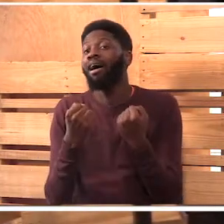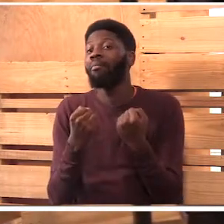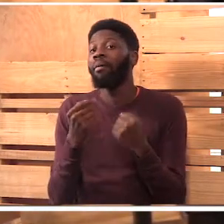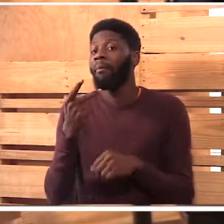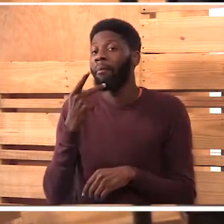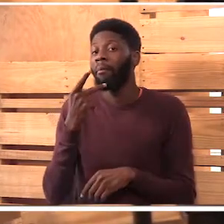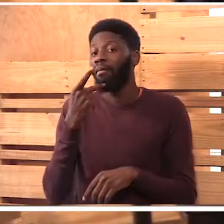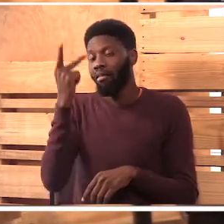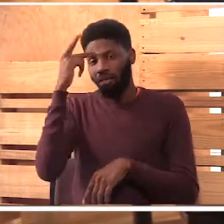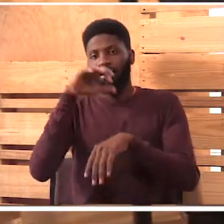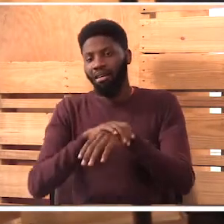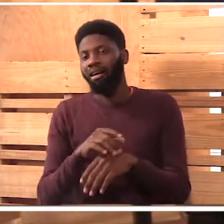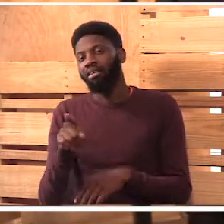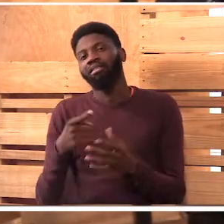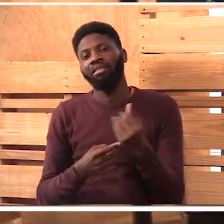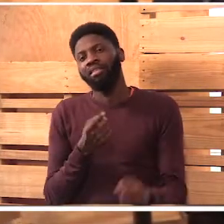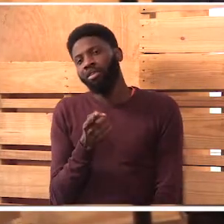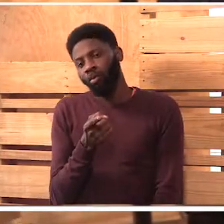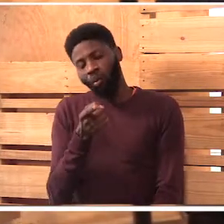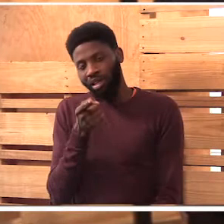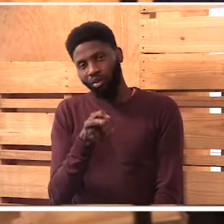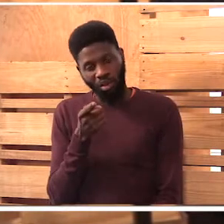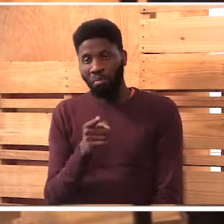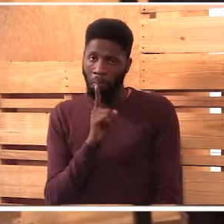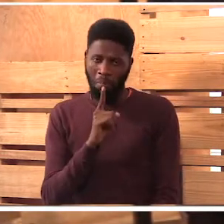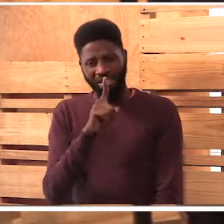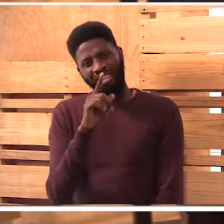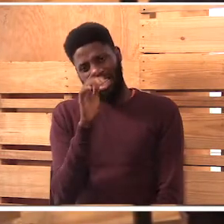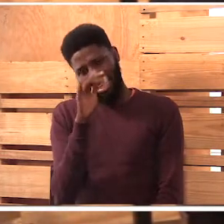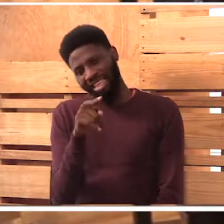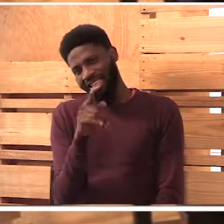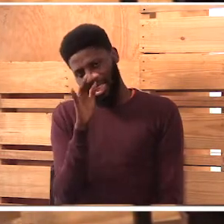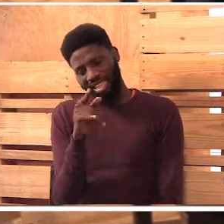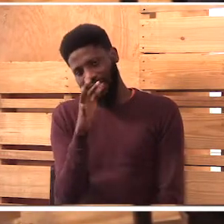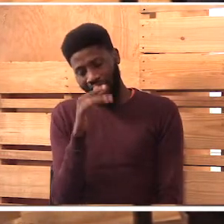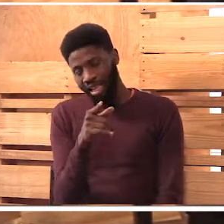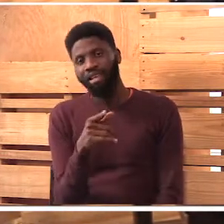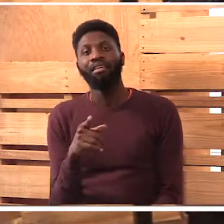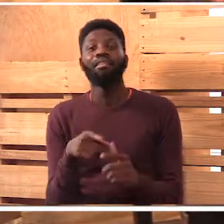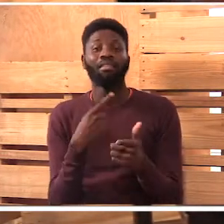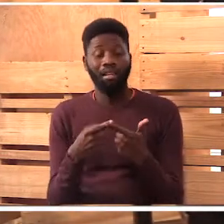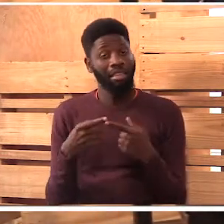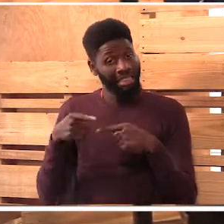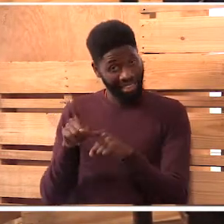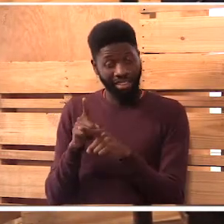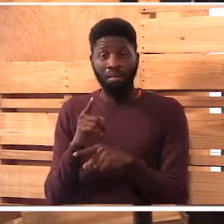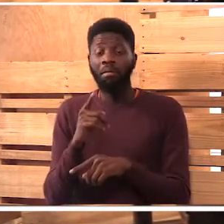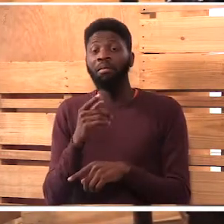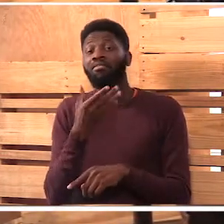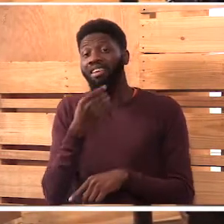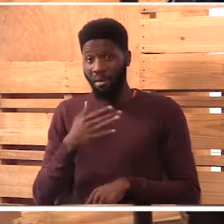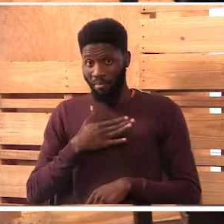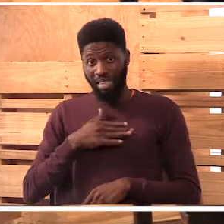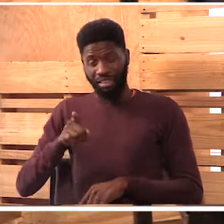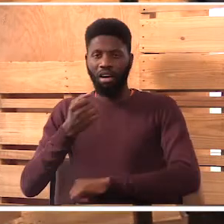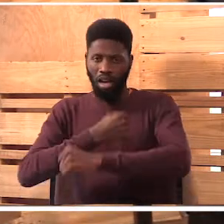anakuambia ni ule, ni ule wakuchapa. Oh. This child is cheating me. Oh. So, she will just, or he, my dad will just